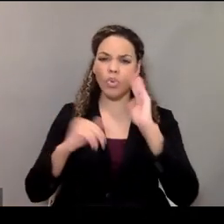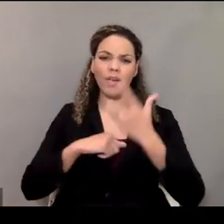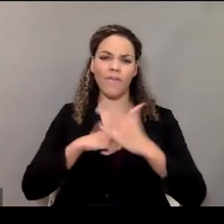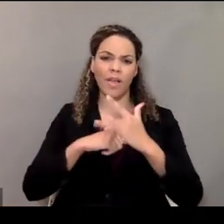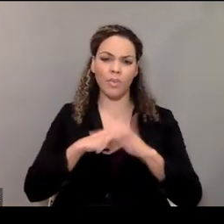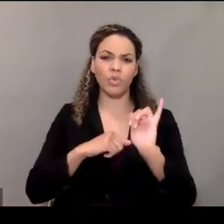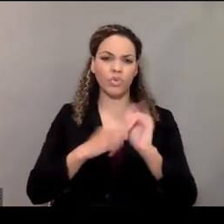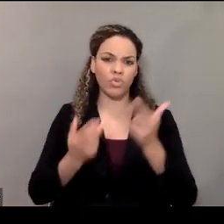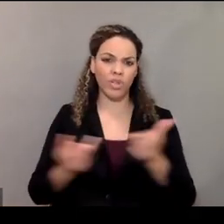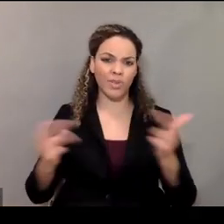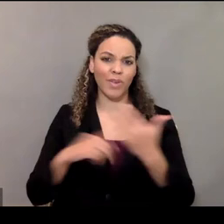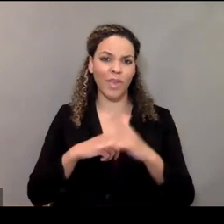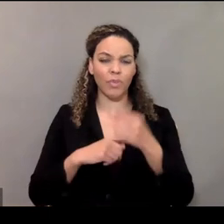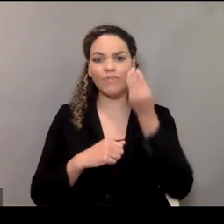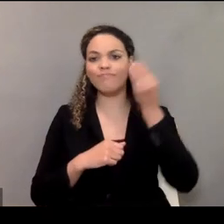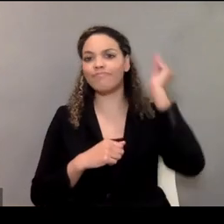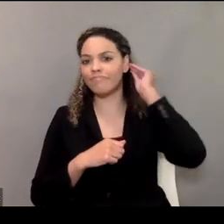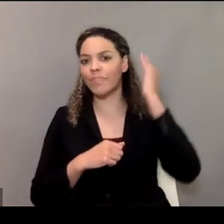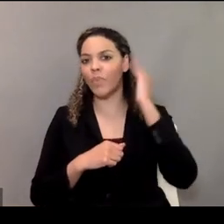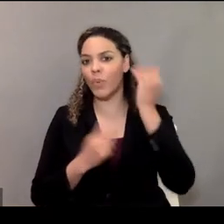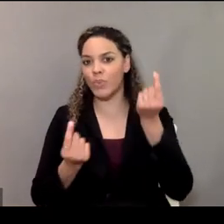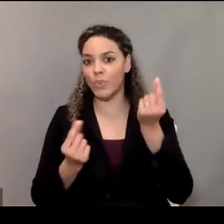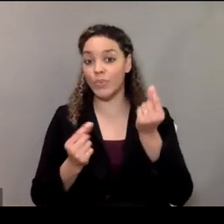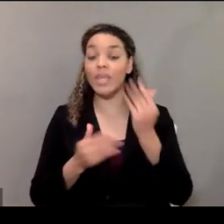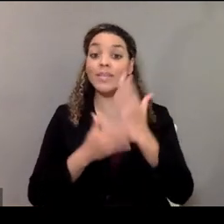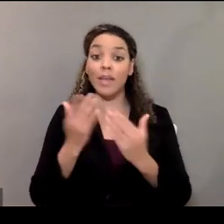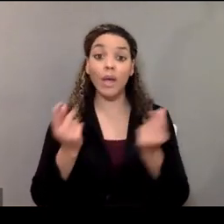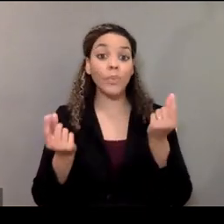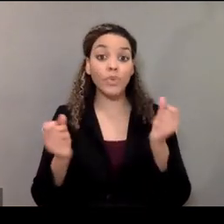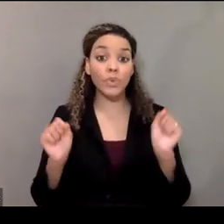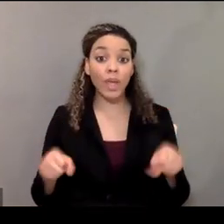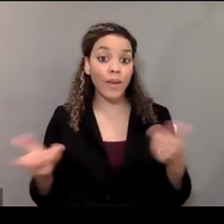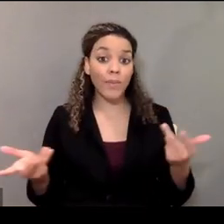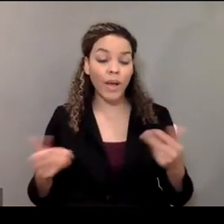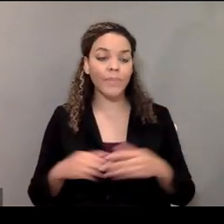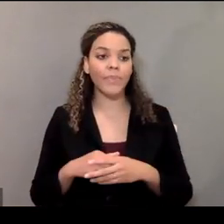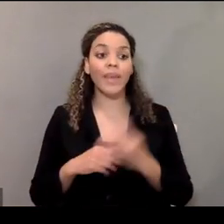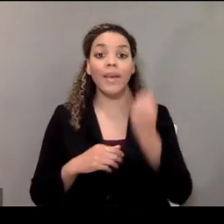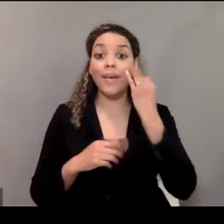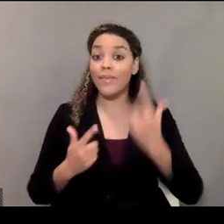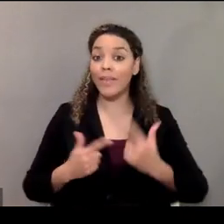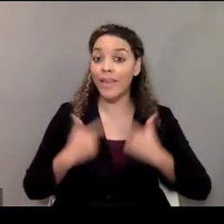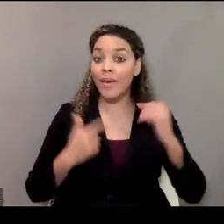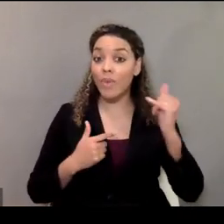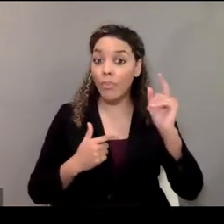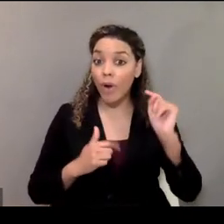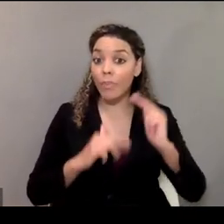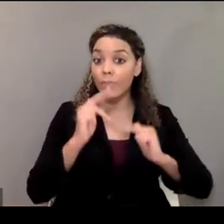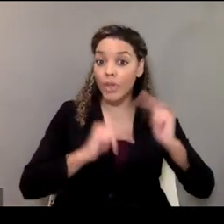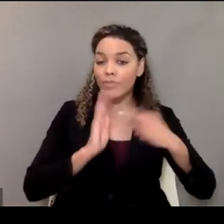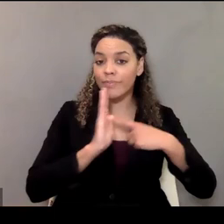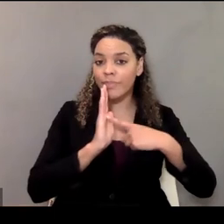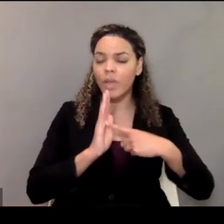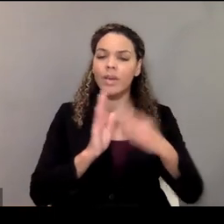to you also as a resource. So some things maybe to keep in mind would be, if you live in an apartment building,